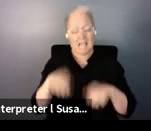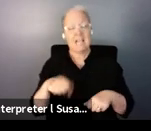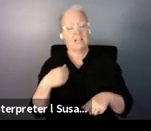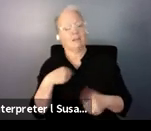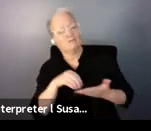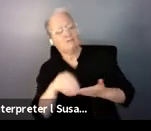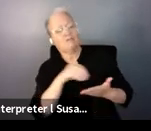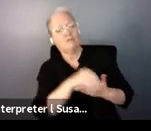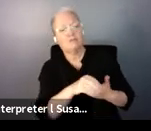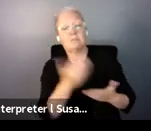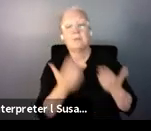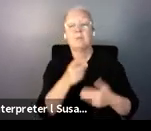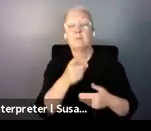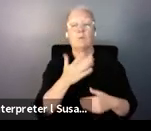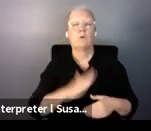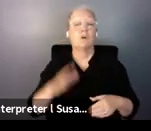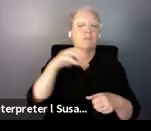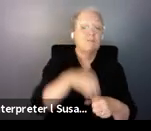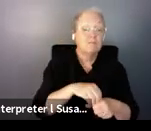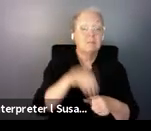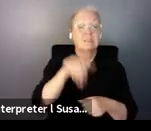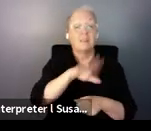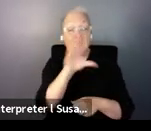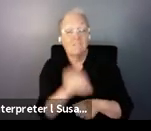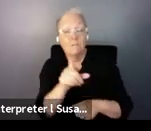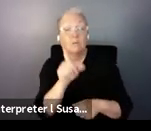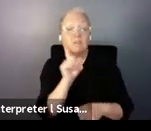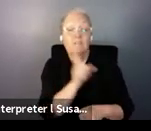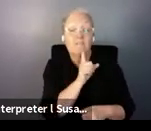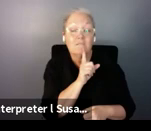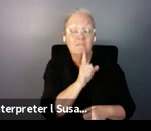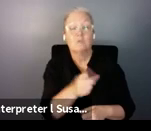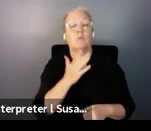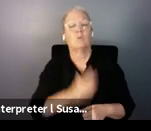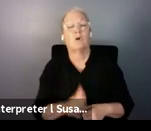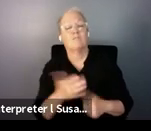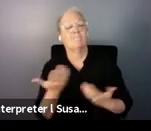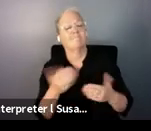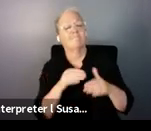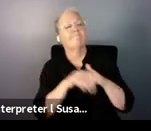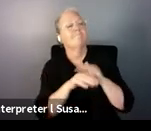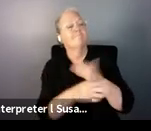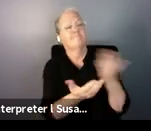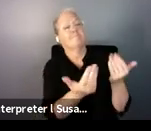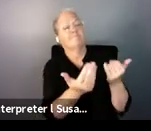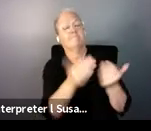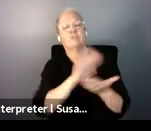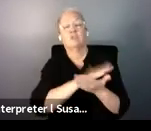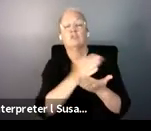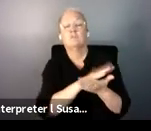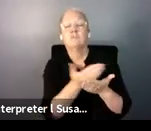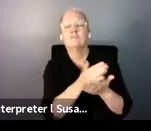you are a deaf person in South Africa, you need sign language interpreters. And if you want